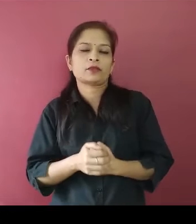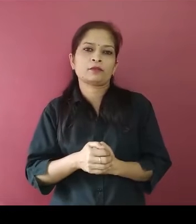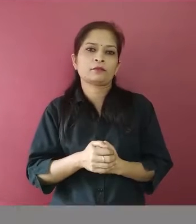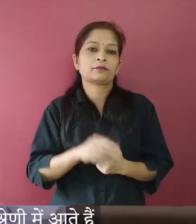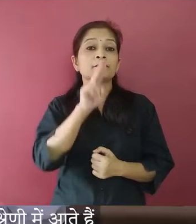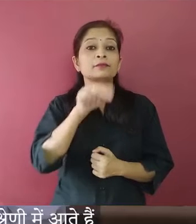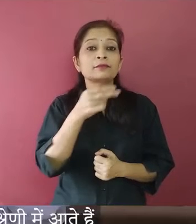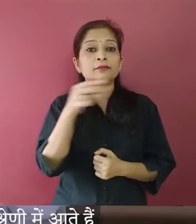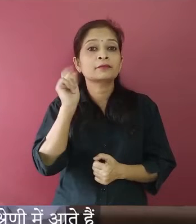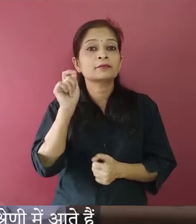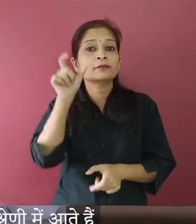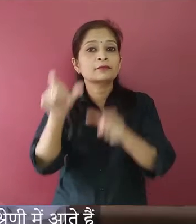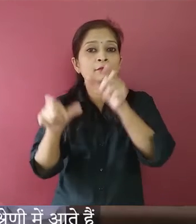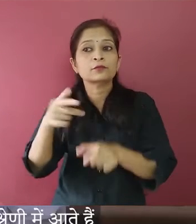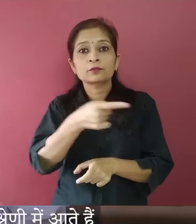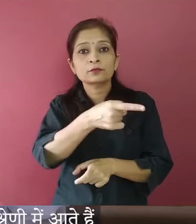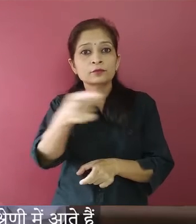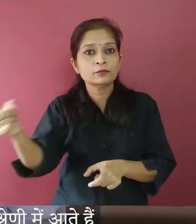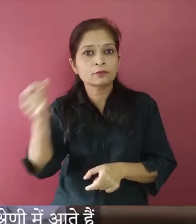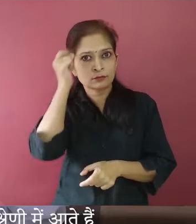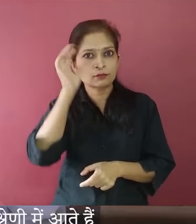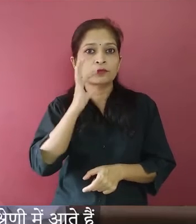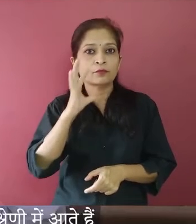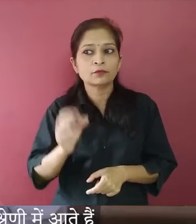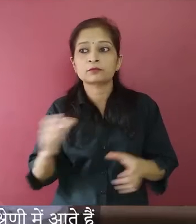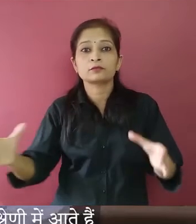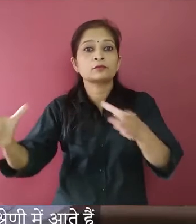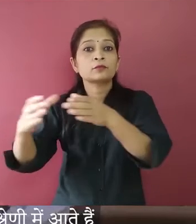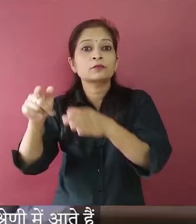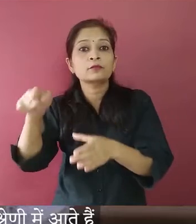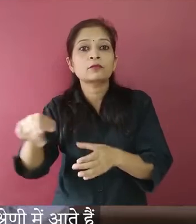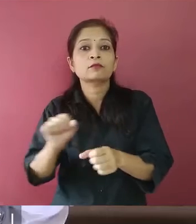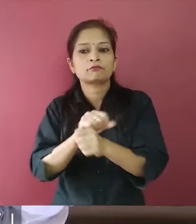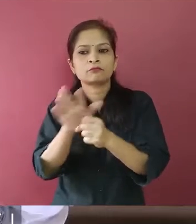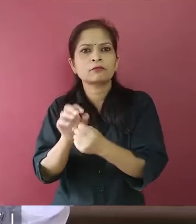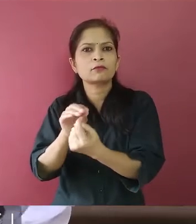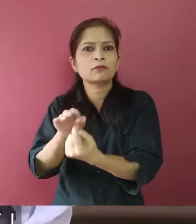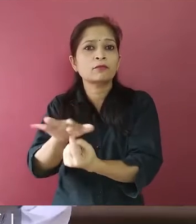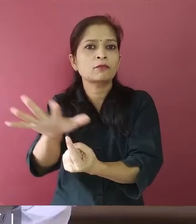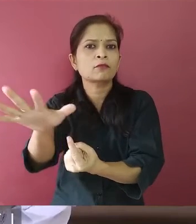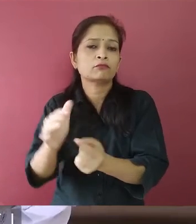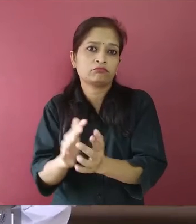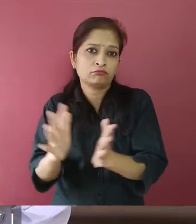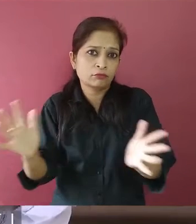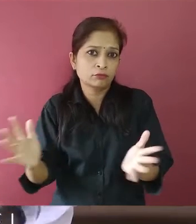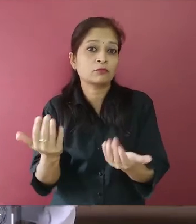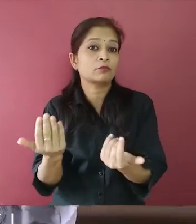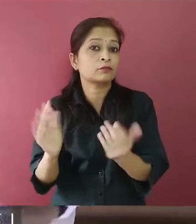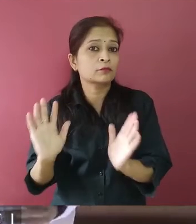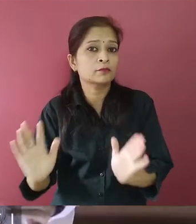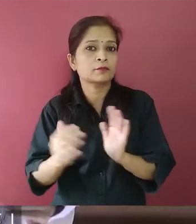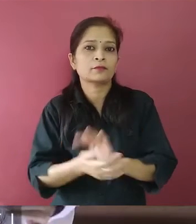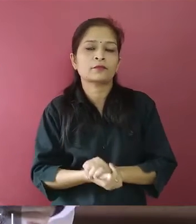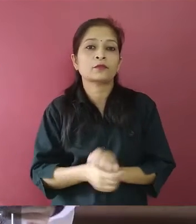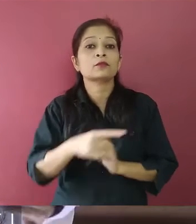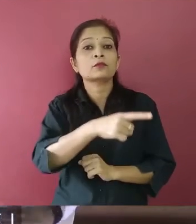them? For healthcare workers it's very important to understand that they fall in that category where there's a higher chance for them to